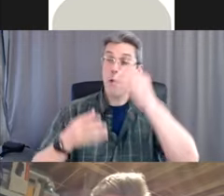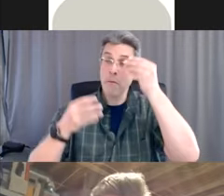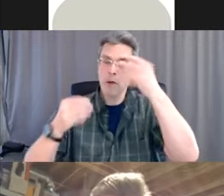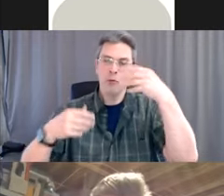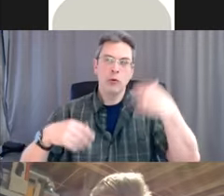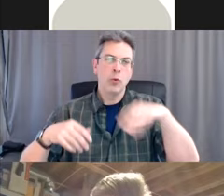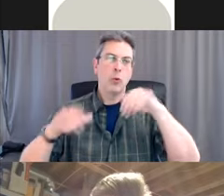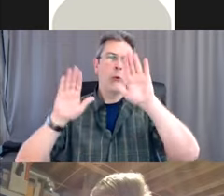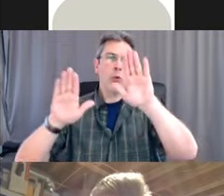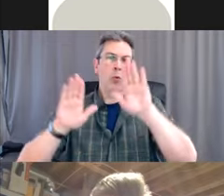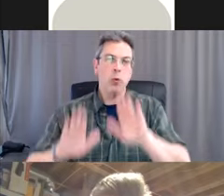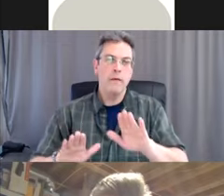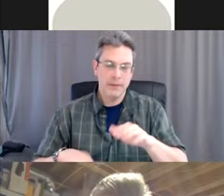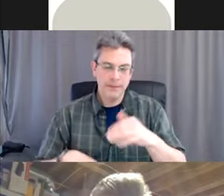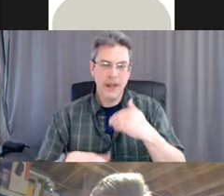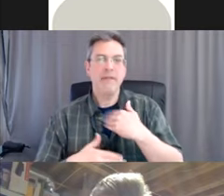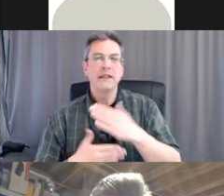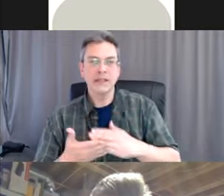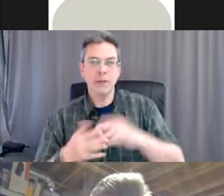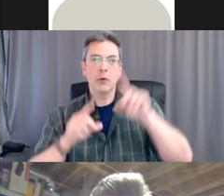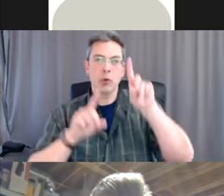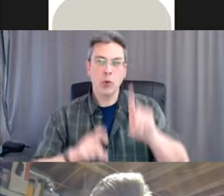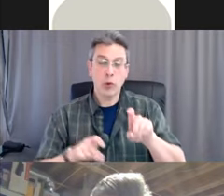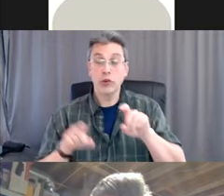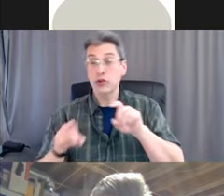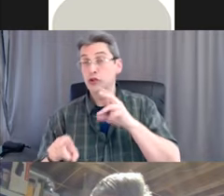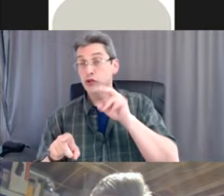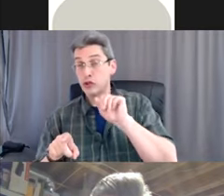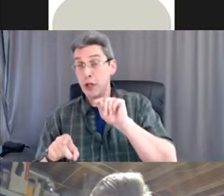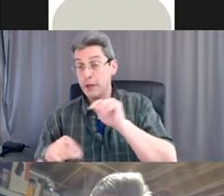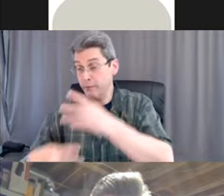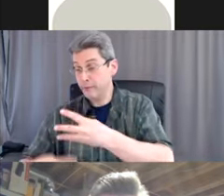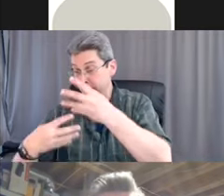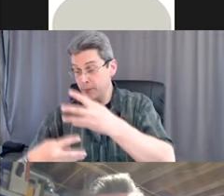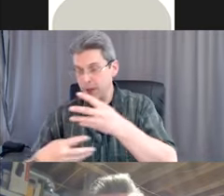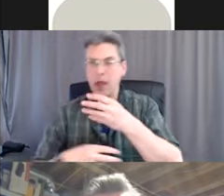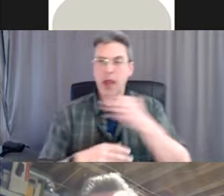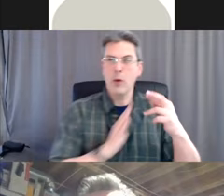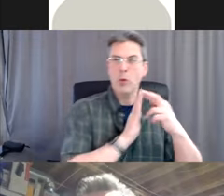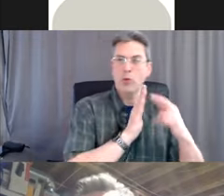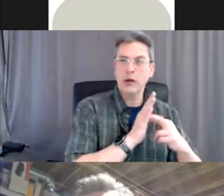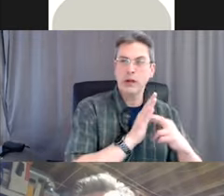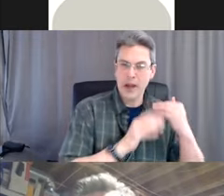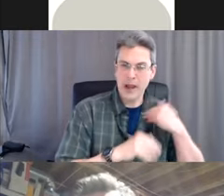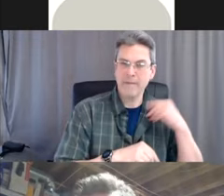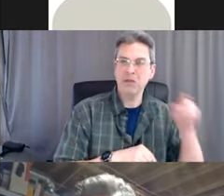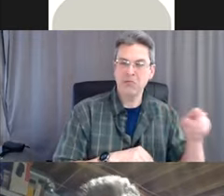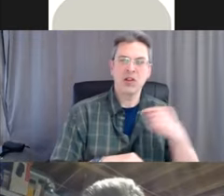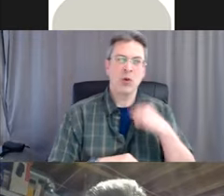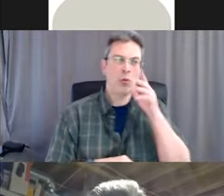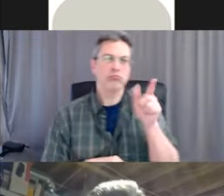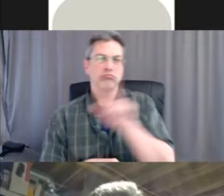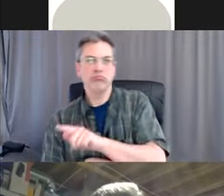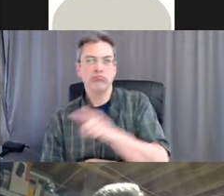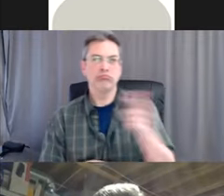and a few from that came through the registration. So I'll bounce back and forth. And the first question is,